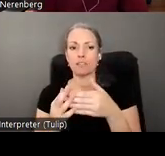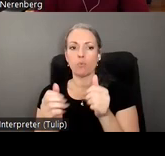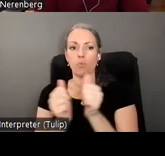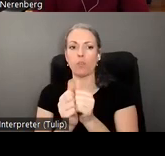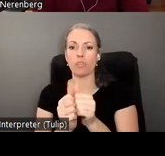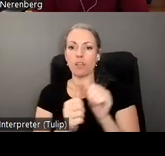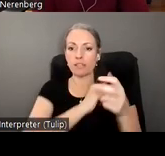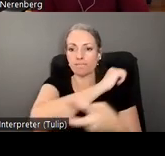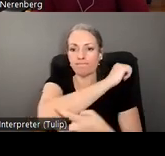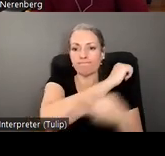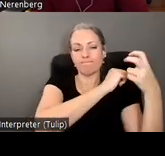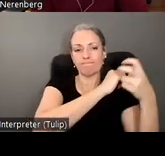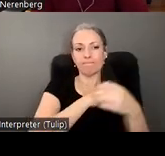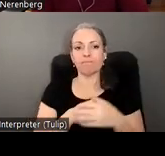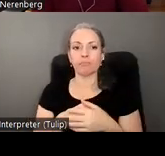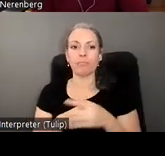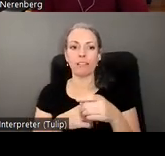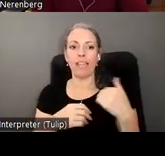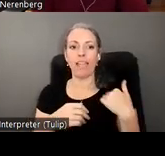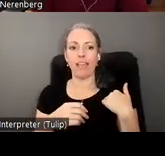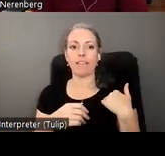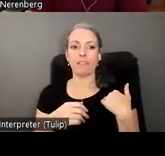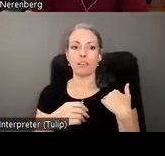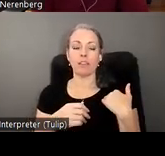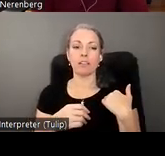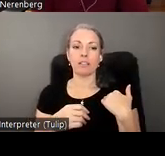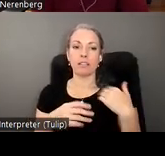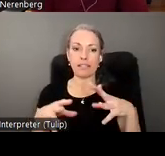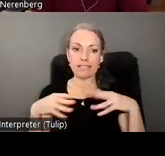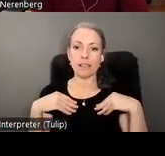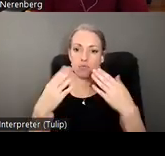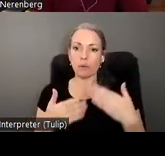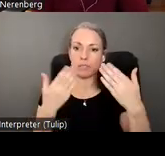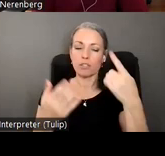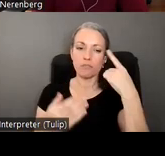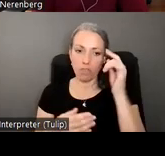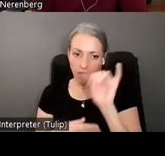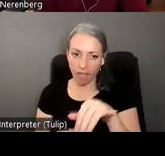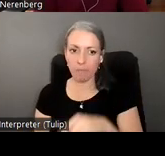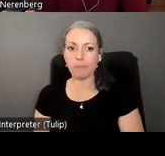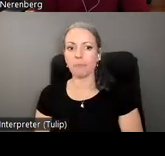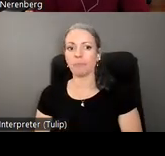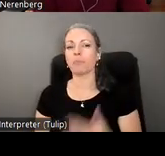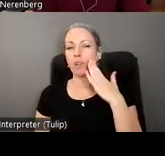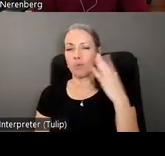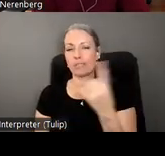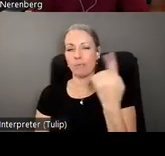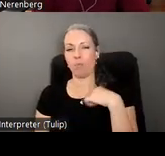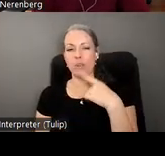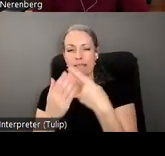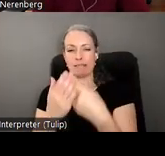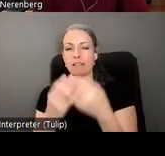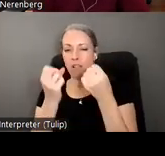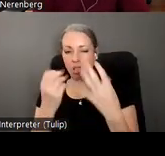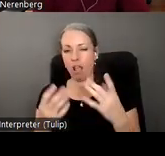issued revised regulations for victim comp and accepting recommendations for that i know that's something that we talk a lot about is the need